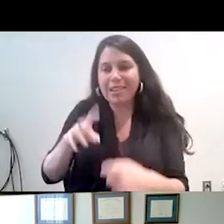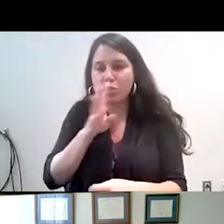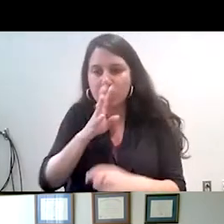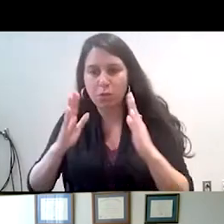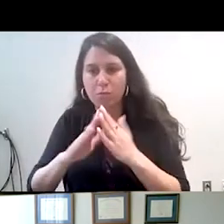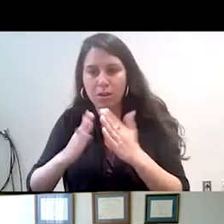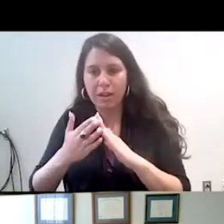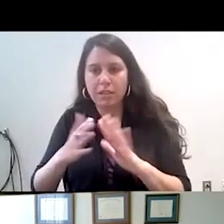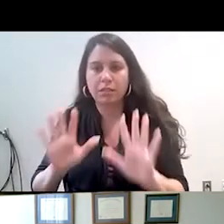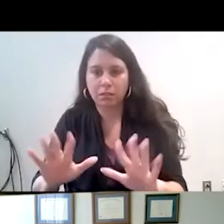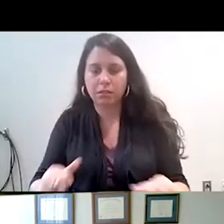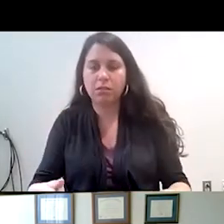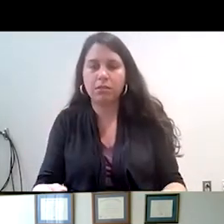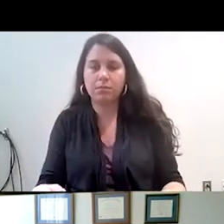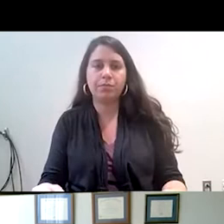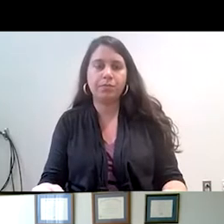and South America, as well as the Caribbean.